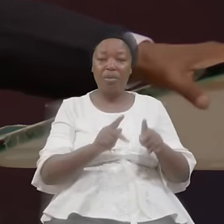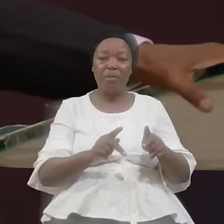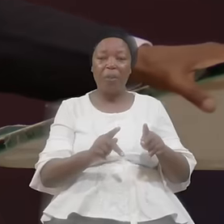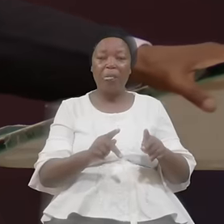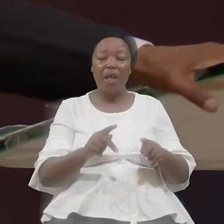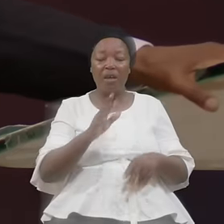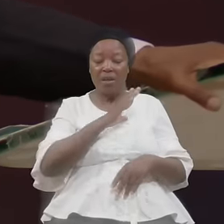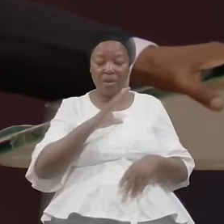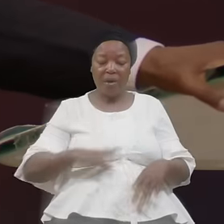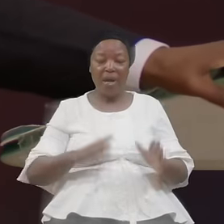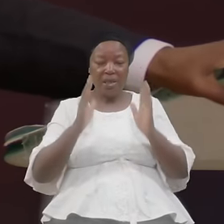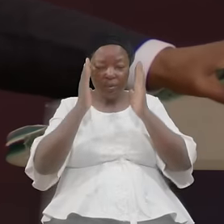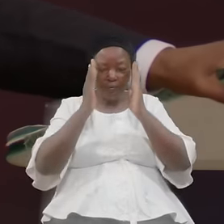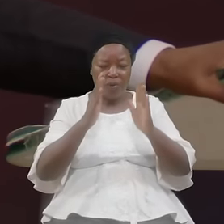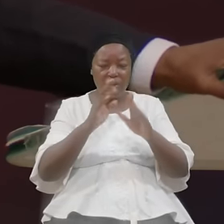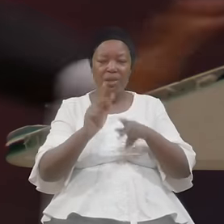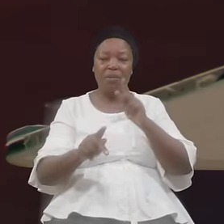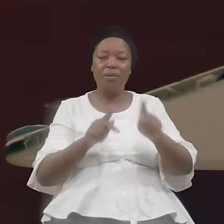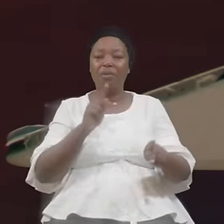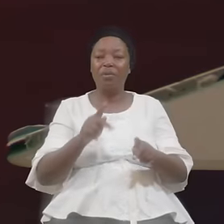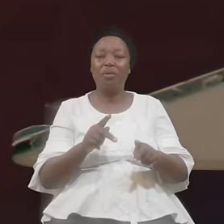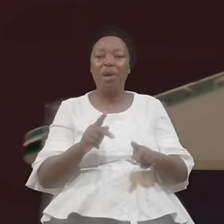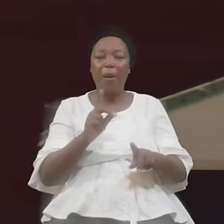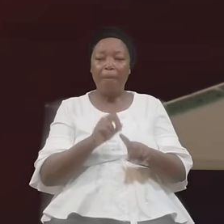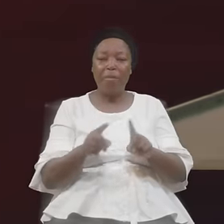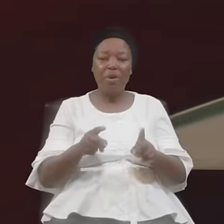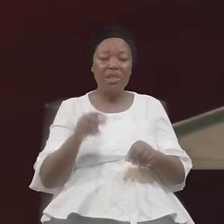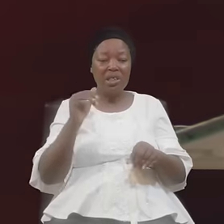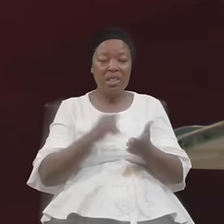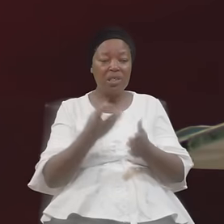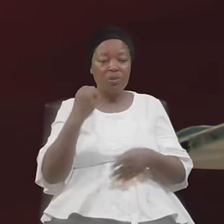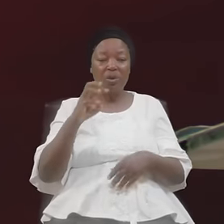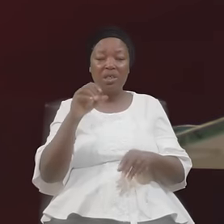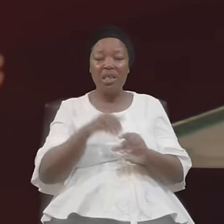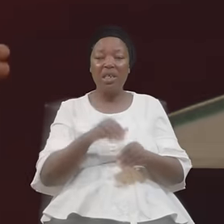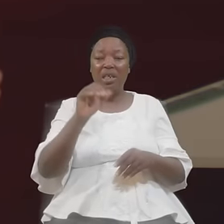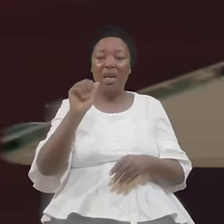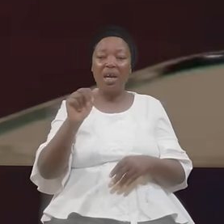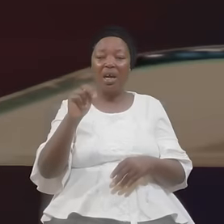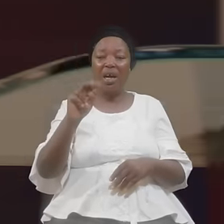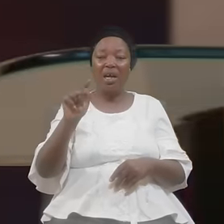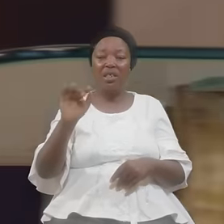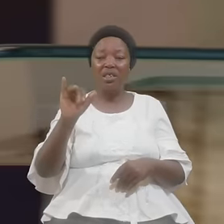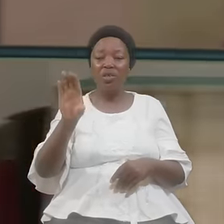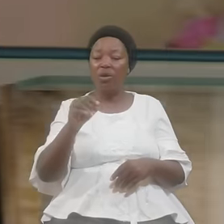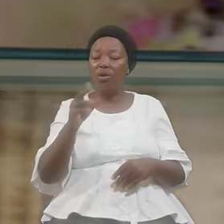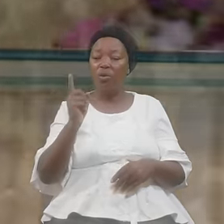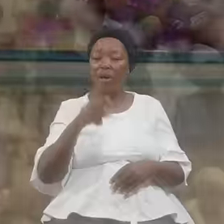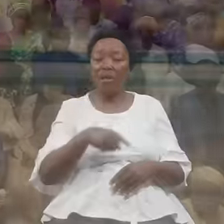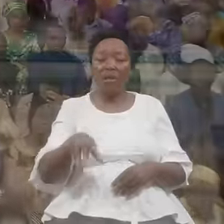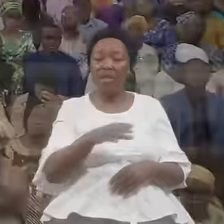Focused People But But Was In Antioch Where These Faithful